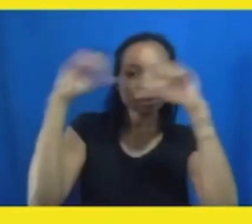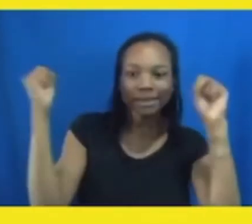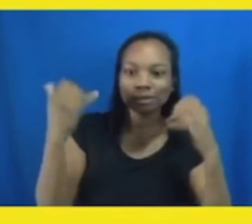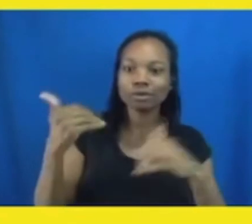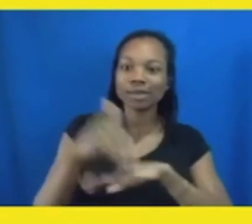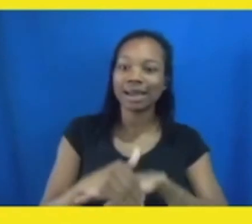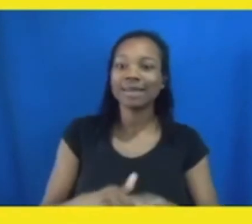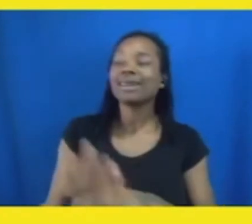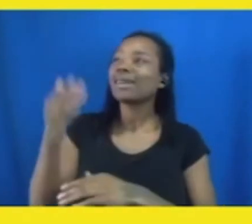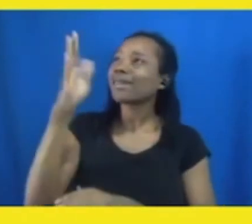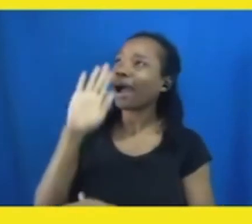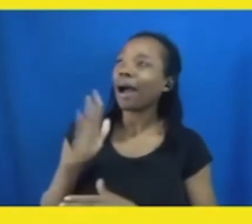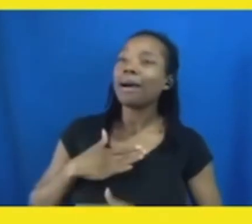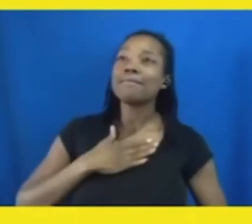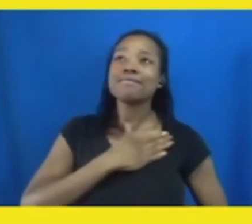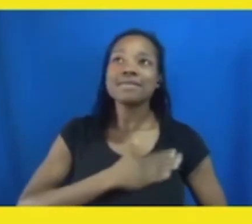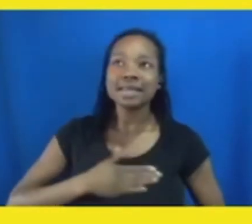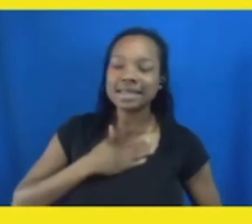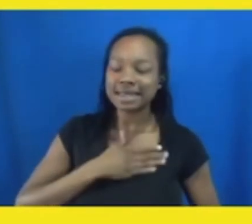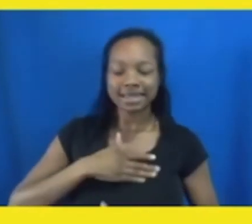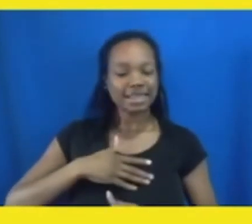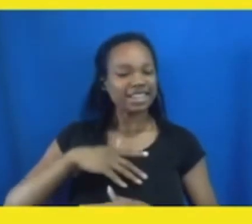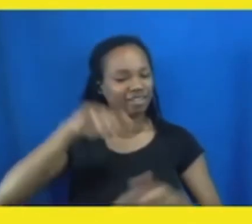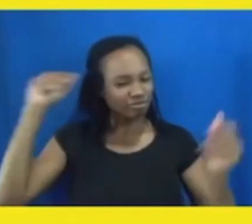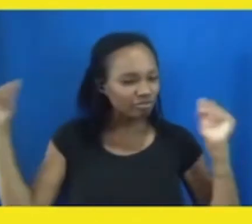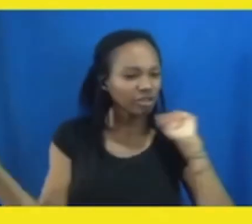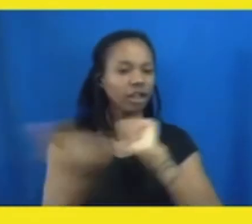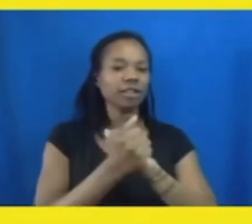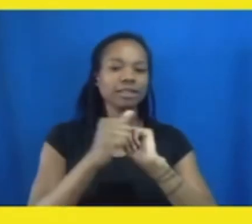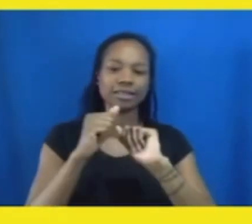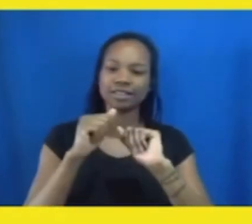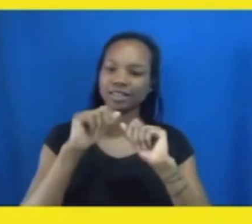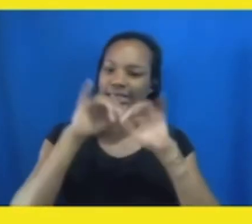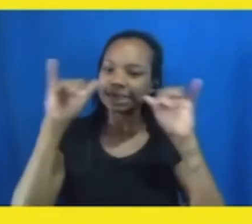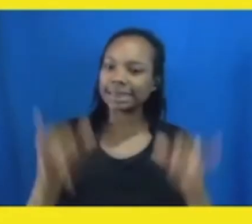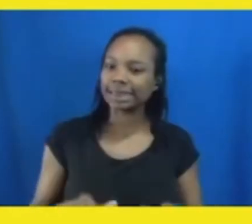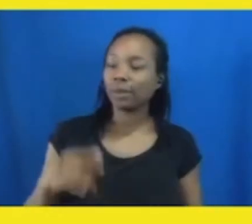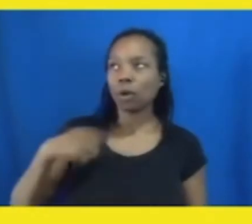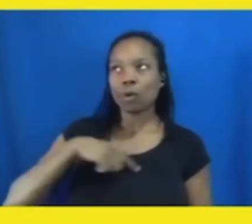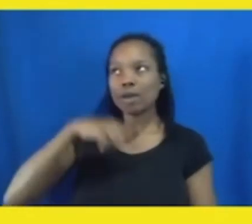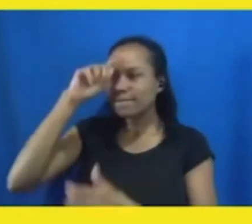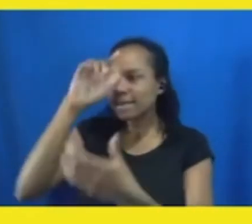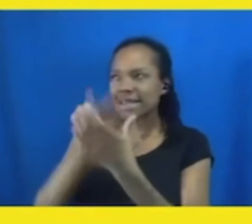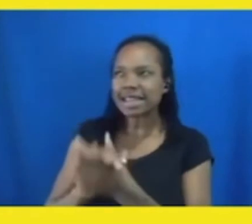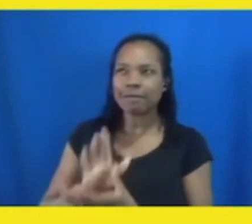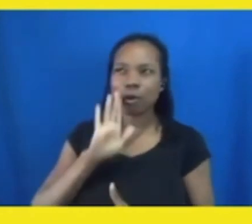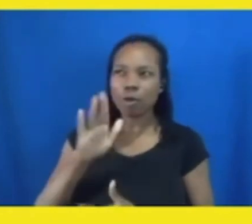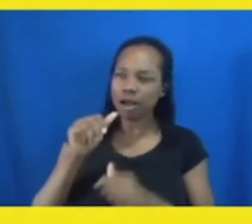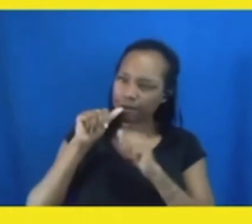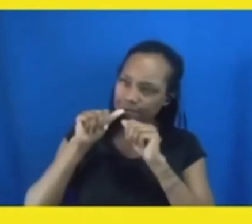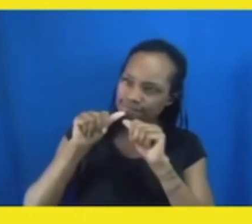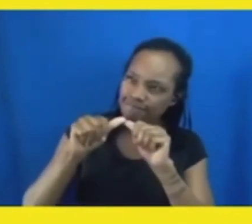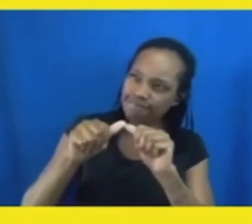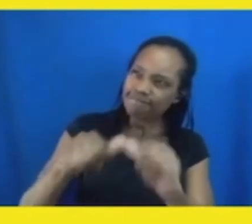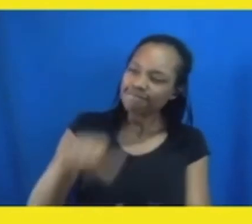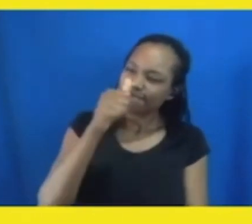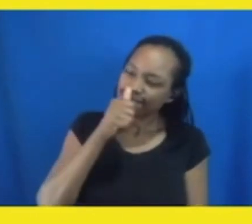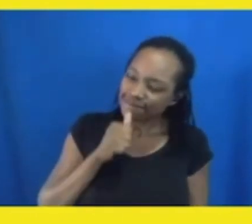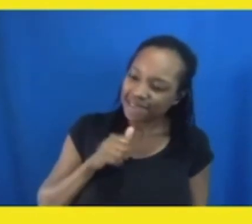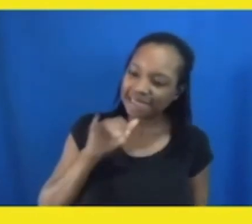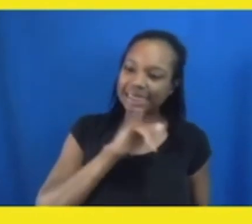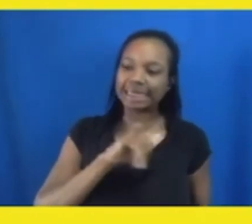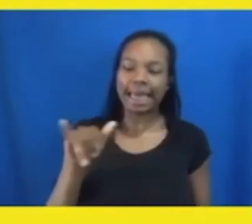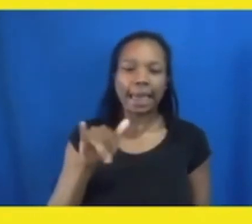around. We believe it and we will be as persistent as the widow that you named in Luke chapter 4. This is our prayer in